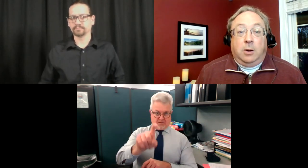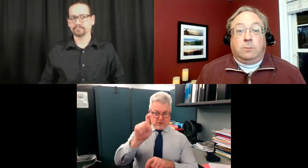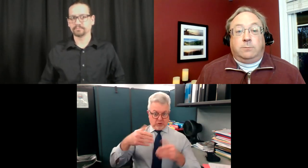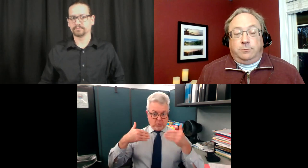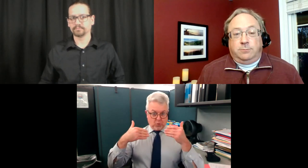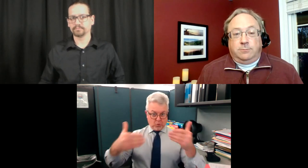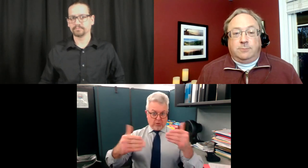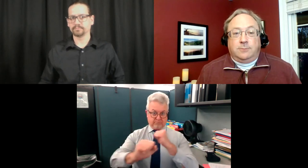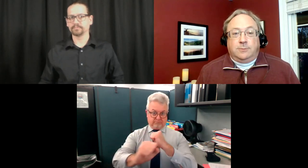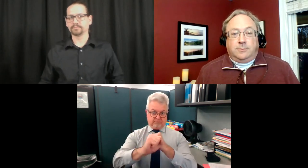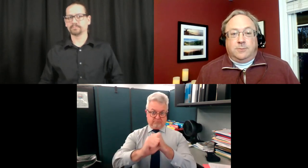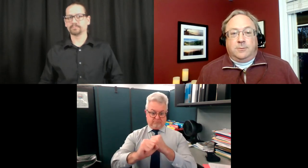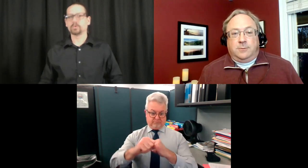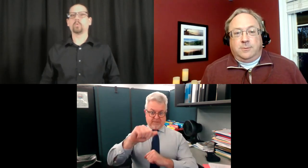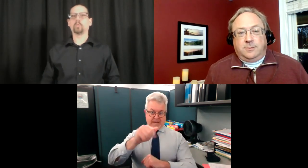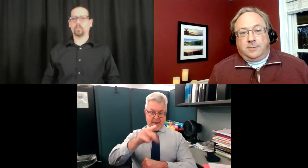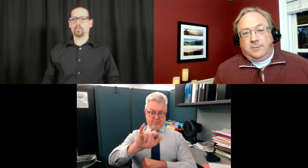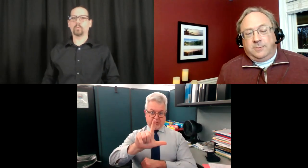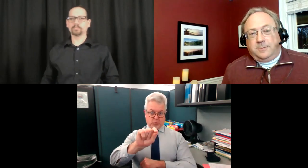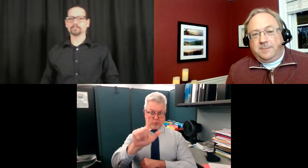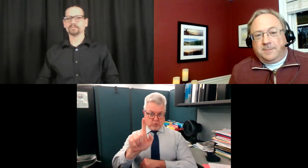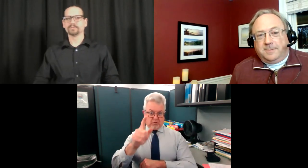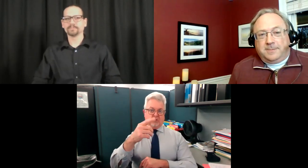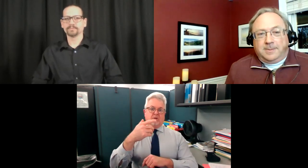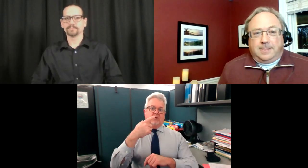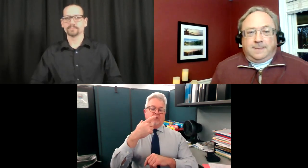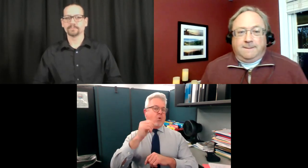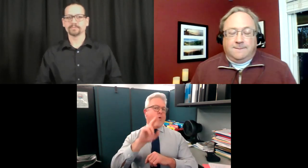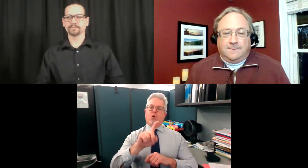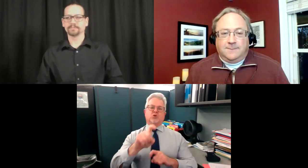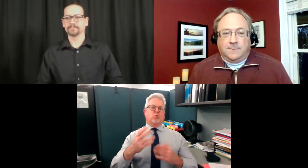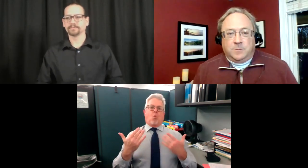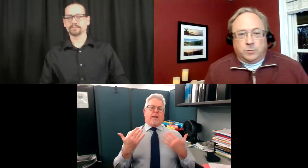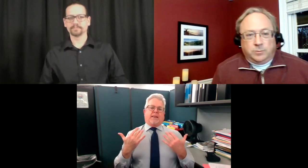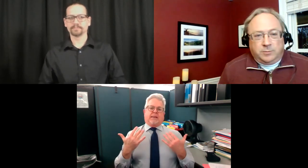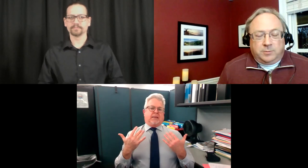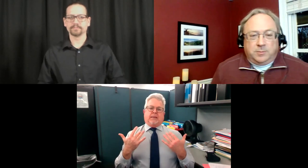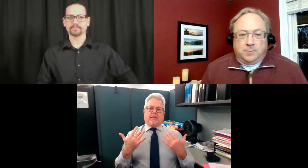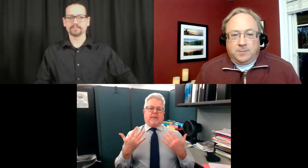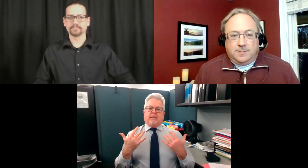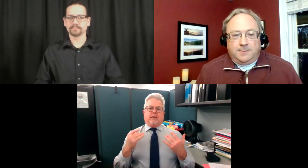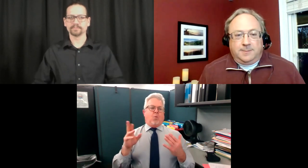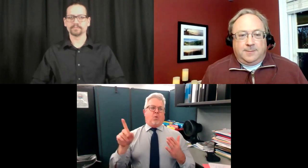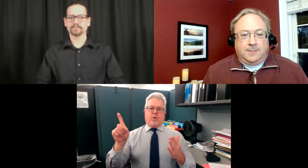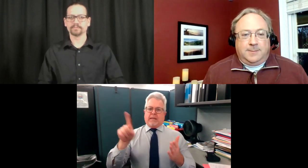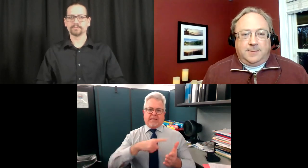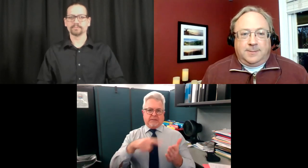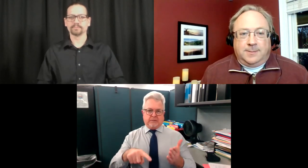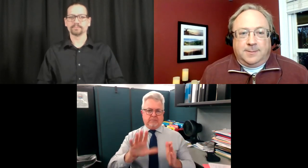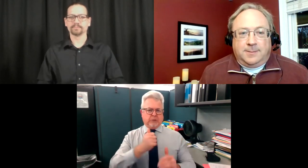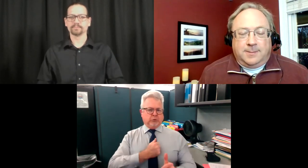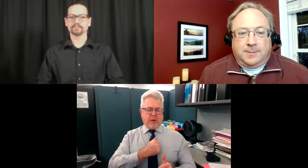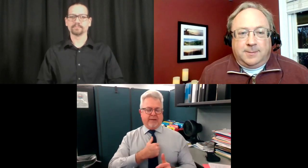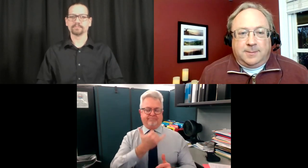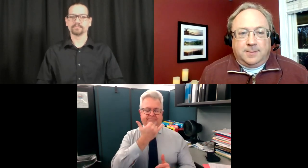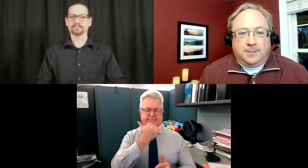and the person is asking me to ask so should we go ahead and advertise that now and market it for uh people delay put their deposits down and make